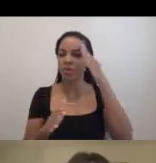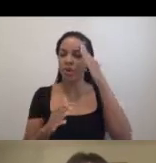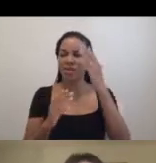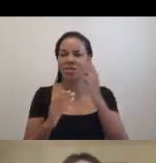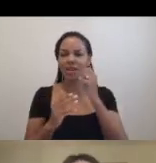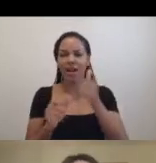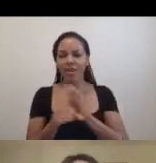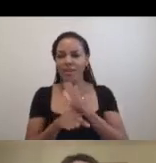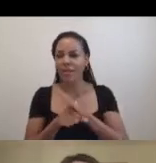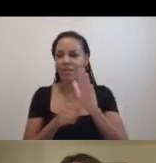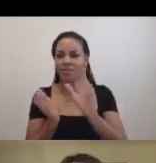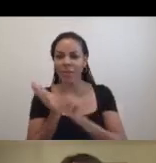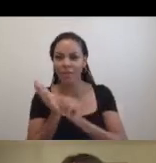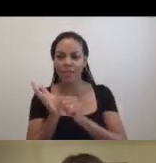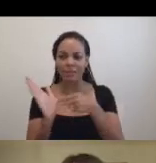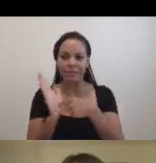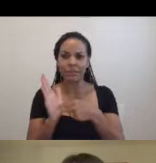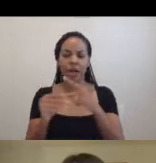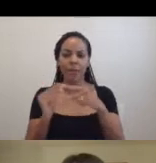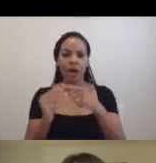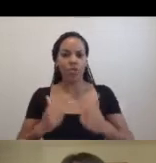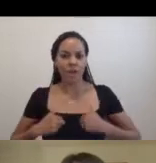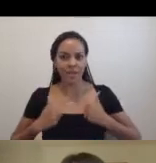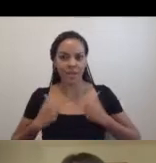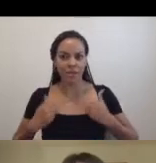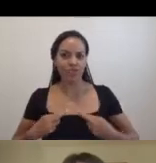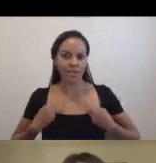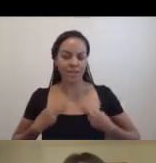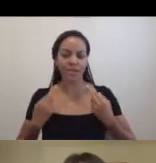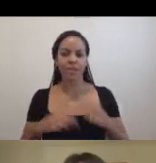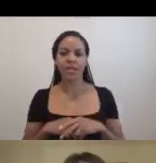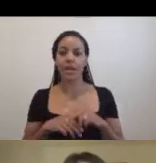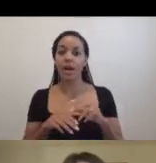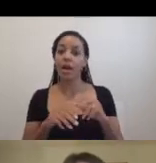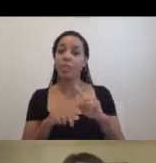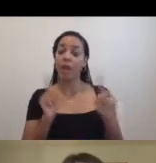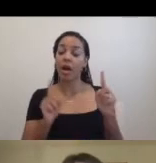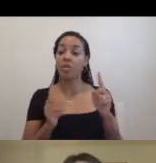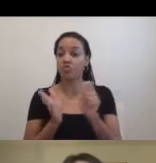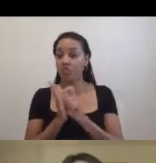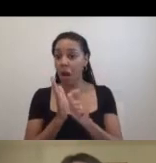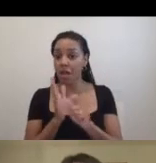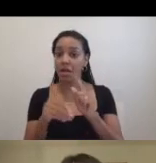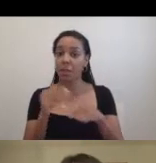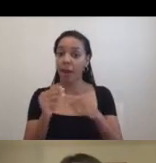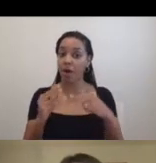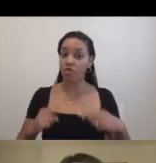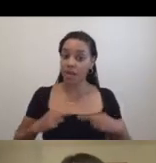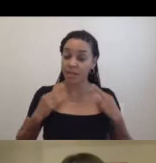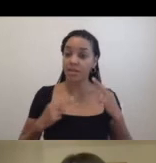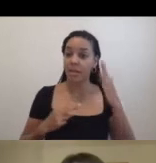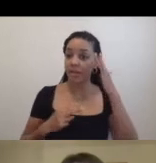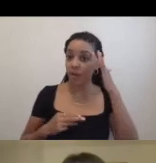residencies. Although in the last few years, the writing of the history and theory of residencies is increasing. There's even a university